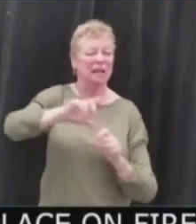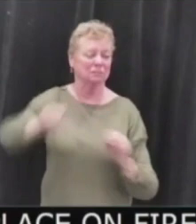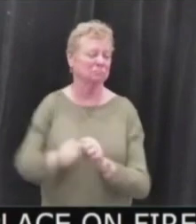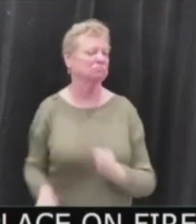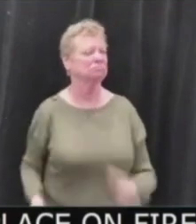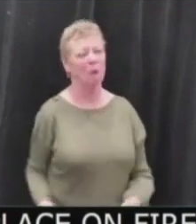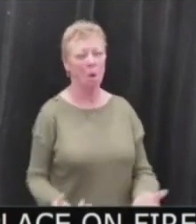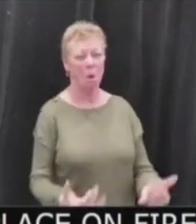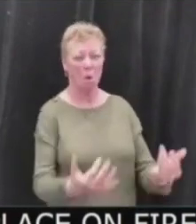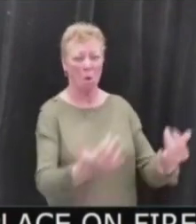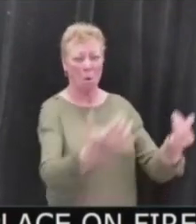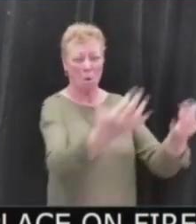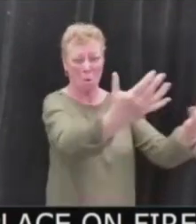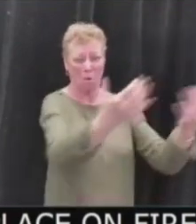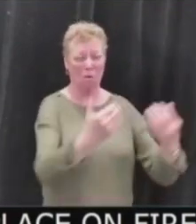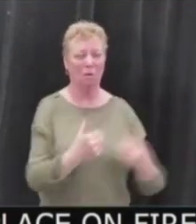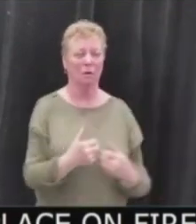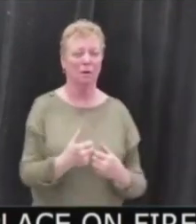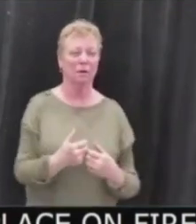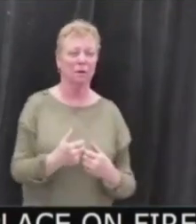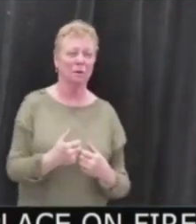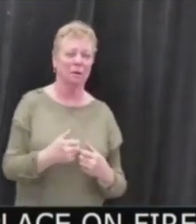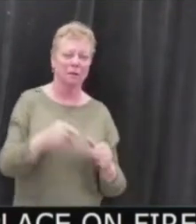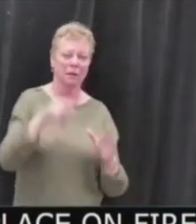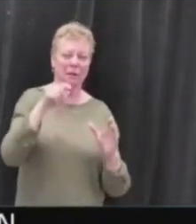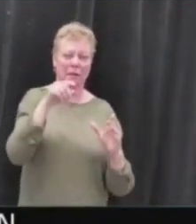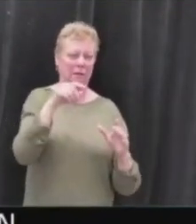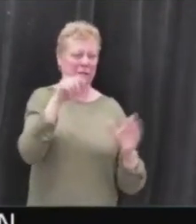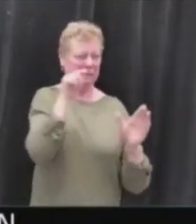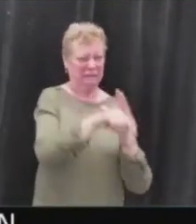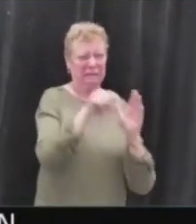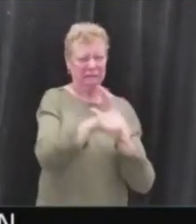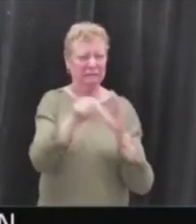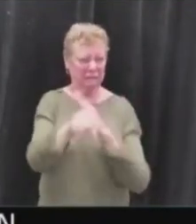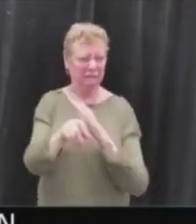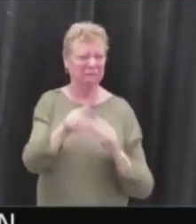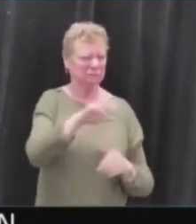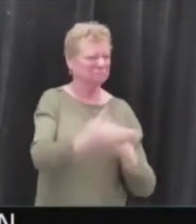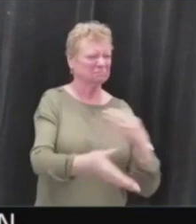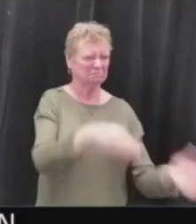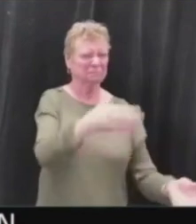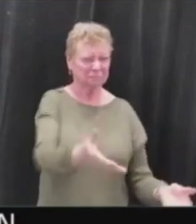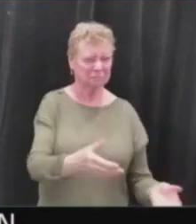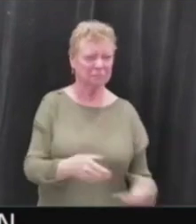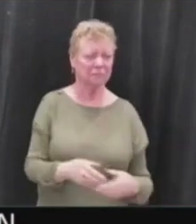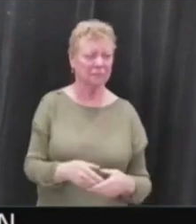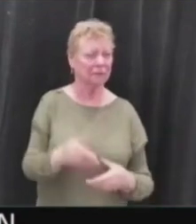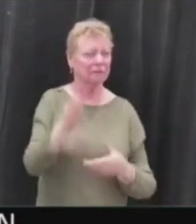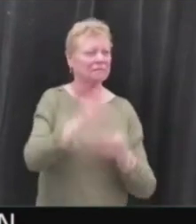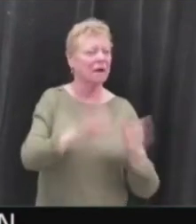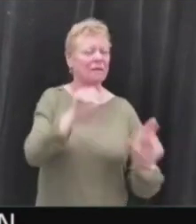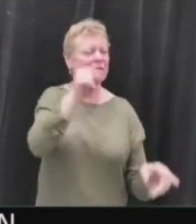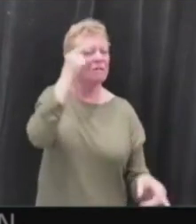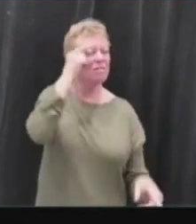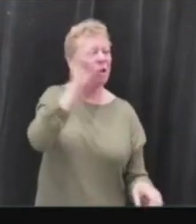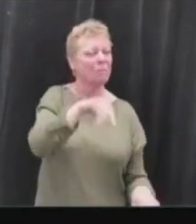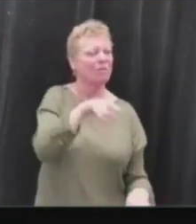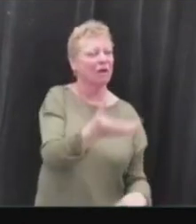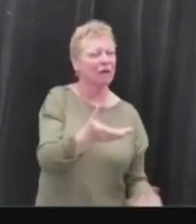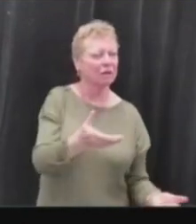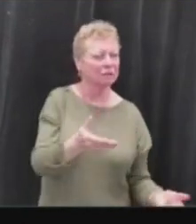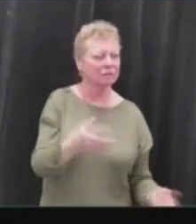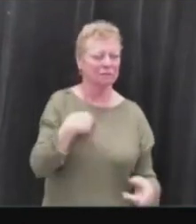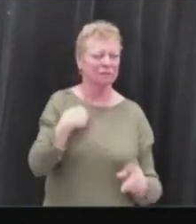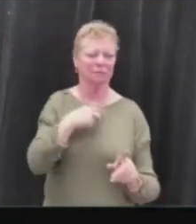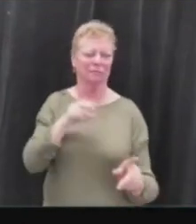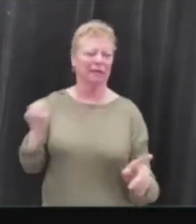and ignition as a weapon. And that's something that's often overlooked. Now, referring to Ecole Polytechnique, I'm jumping around a bit